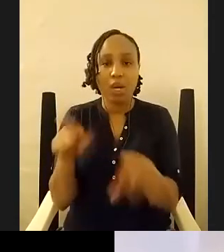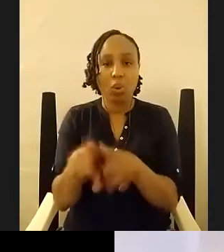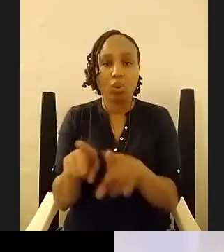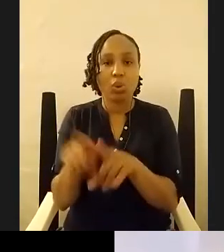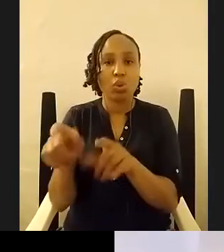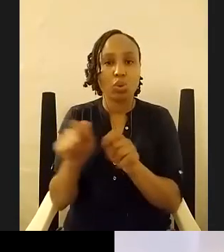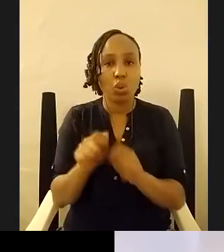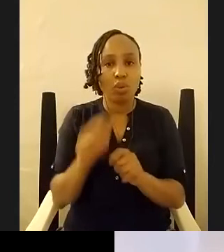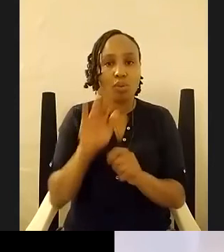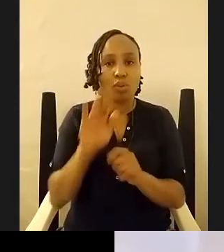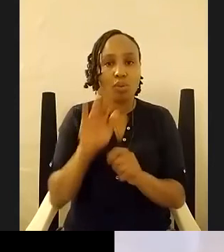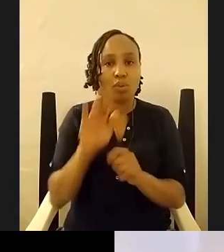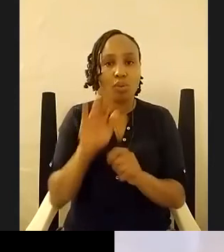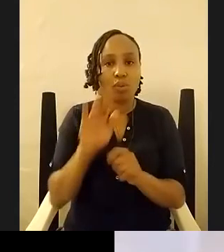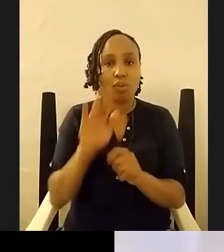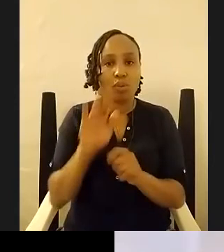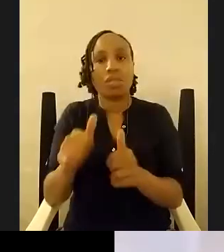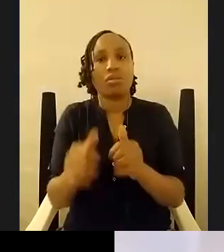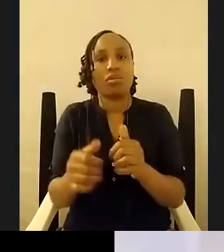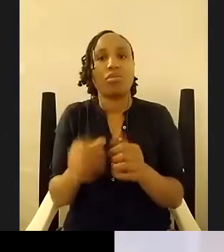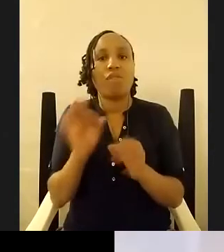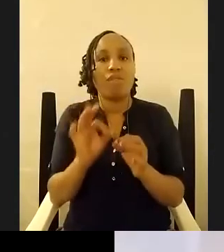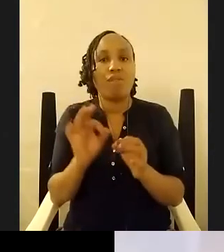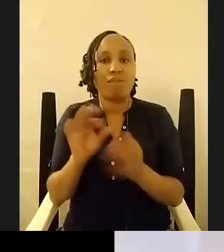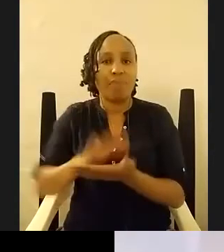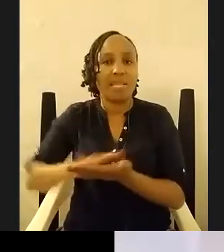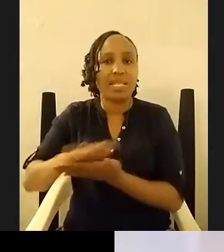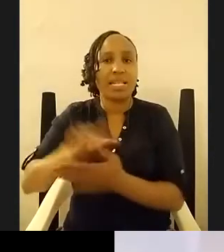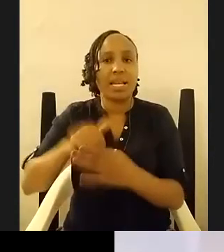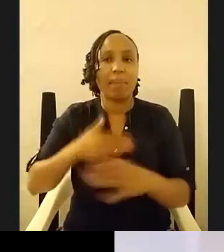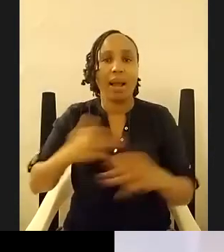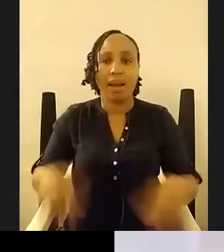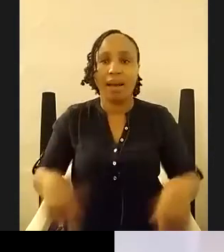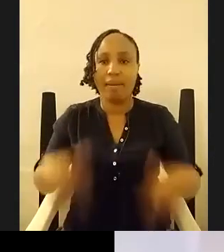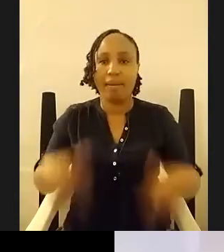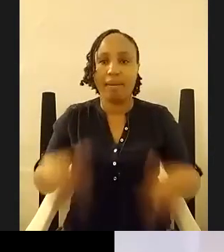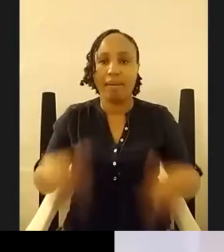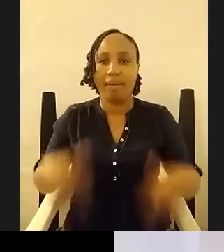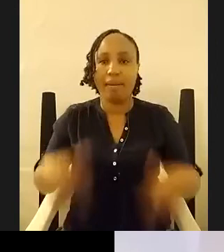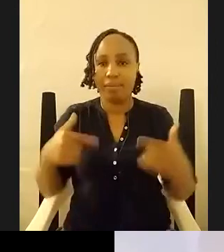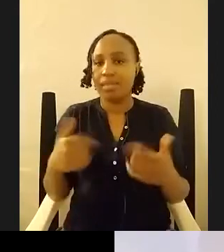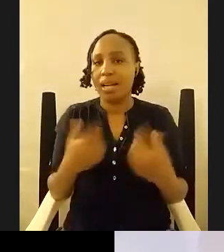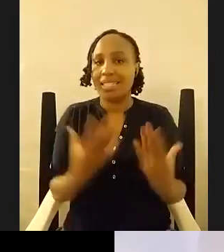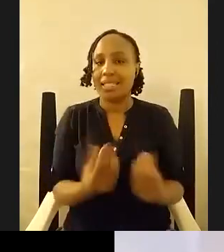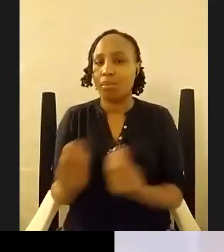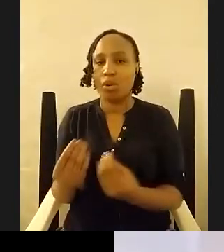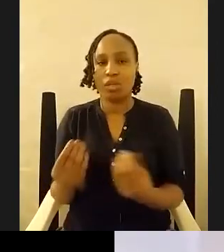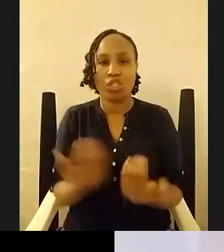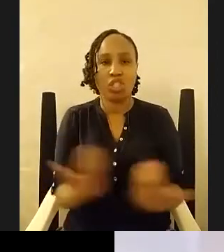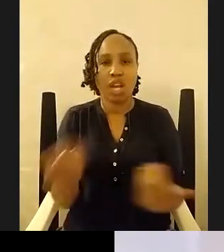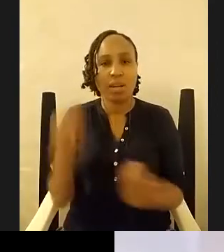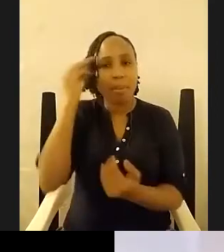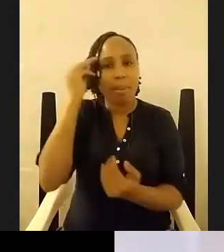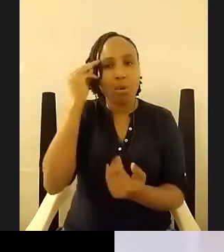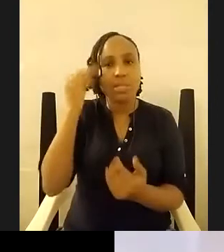informative in my life so i have very simple simplistic and childlike memories of my life in nairobi and for some